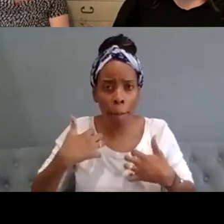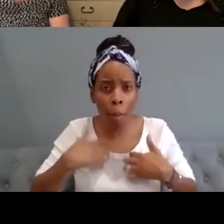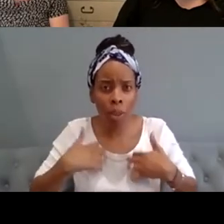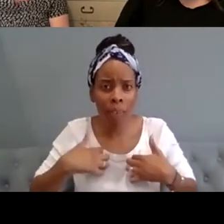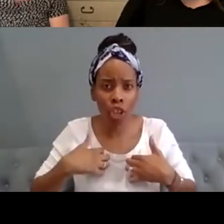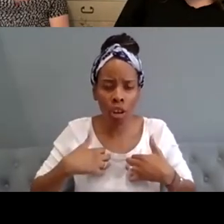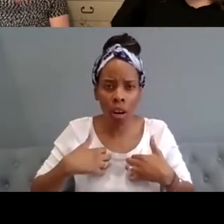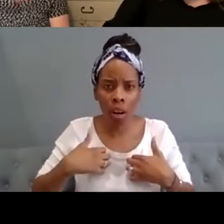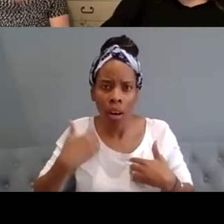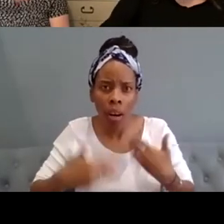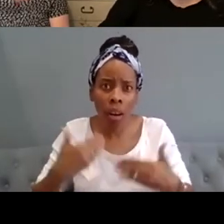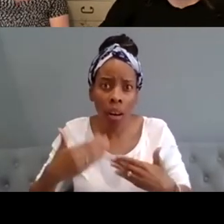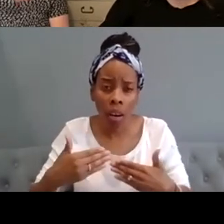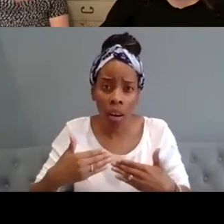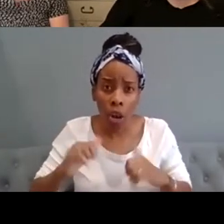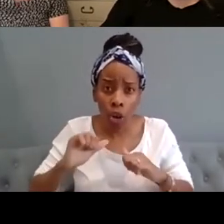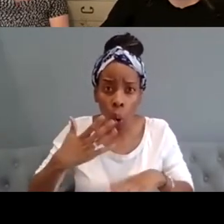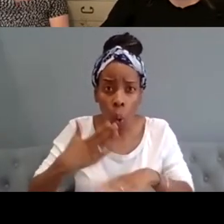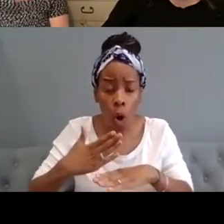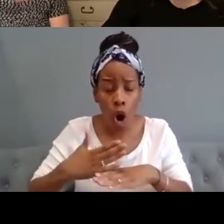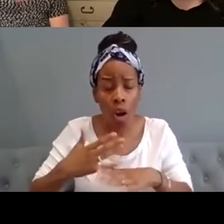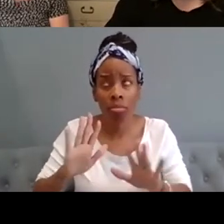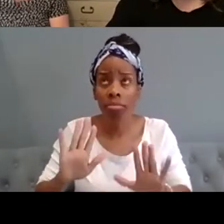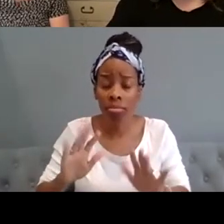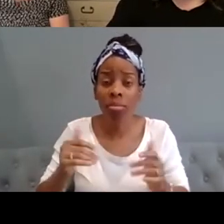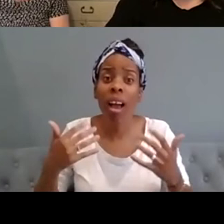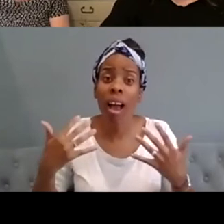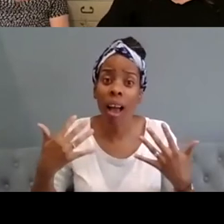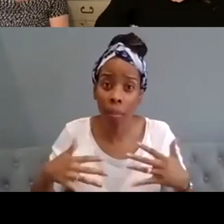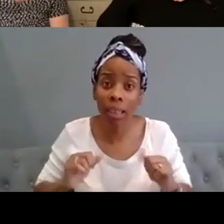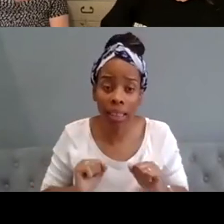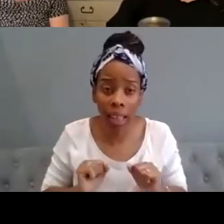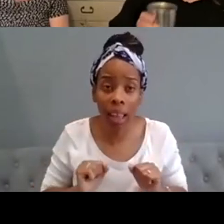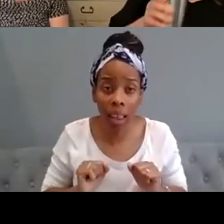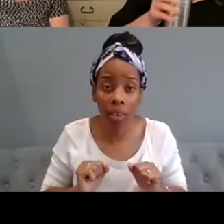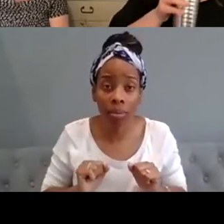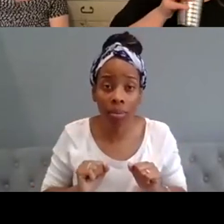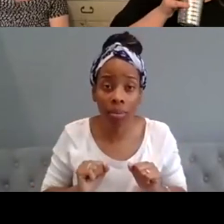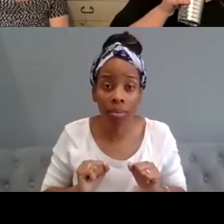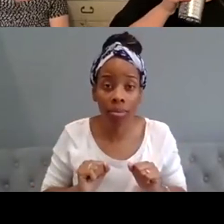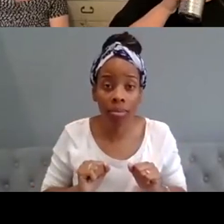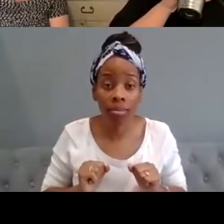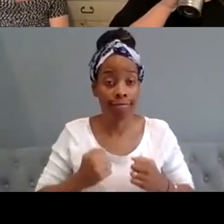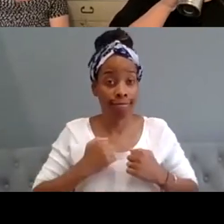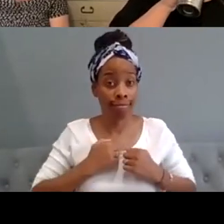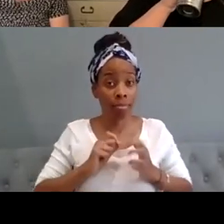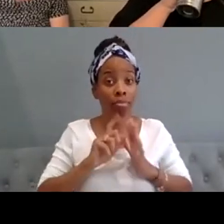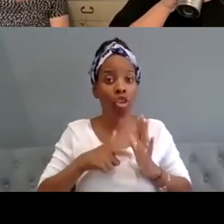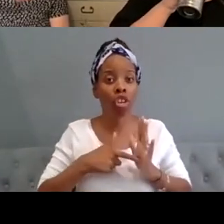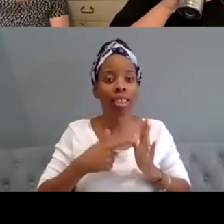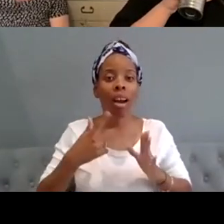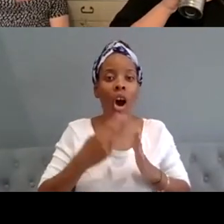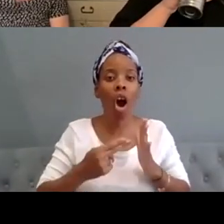it's just amazing and actually you know we work at project artworks we work with lots we work with